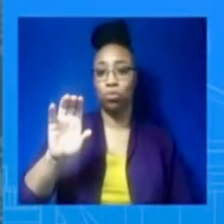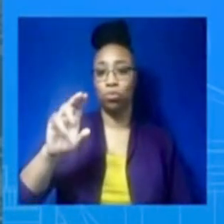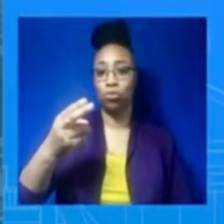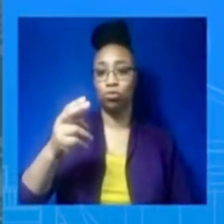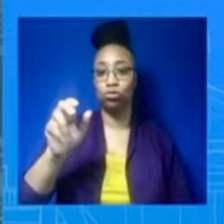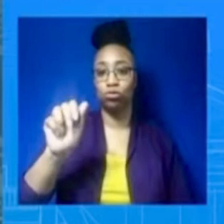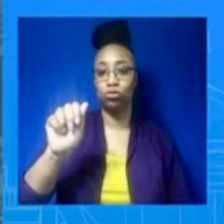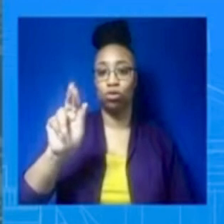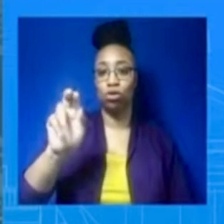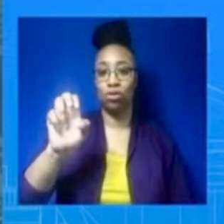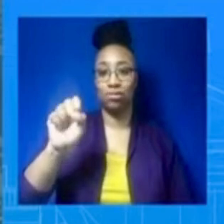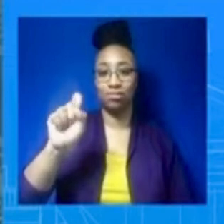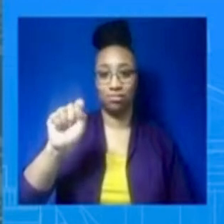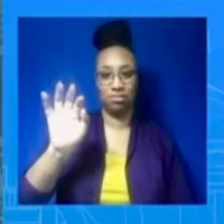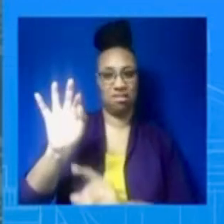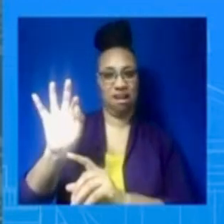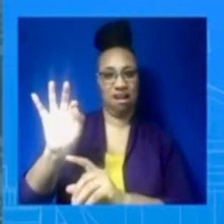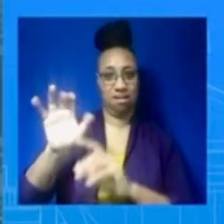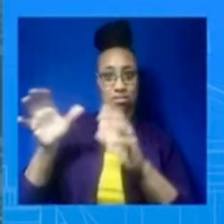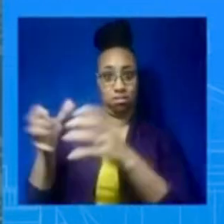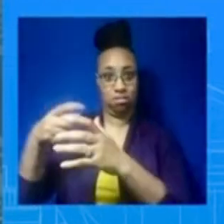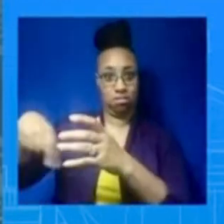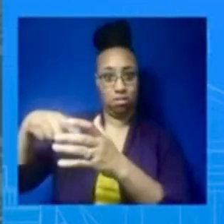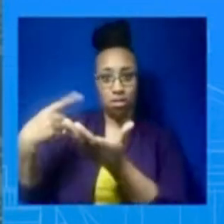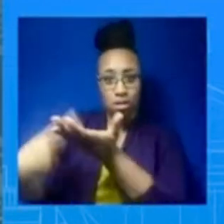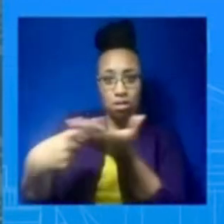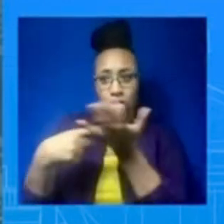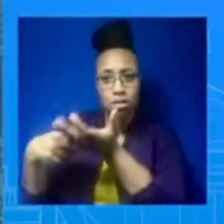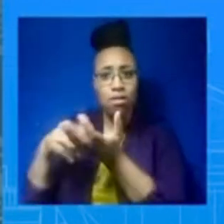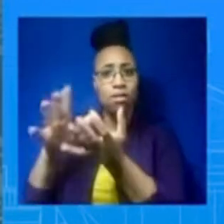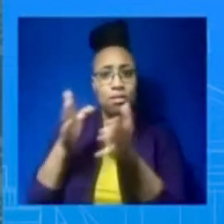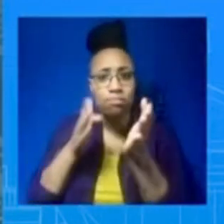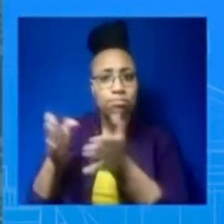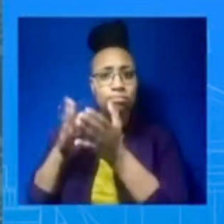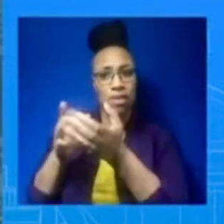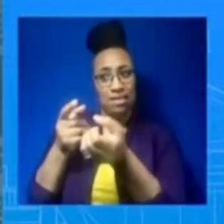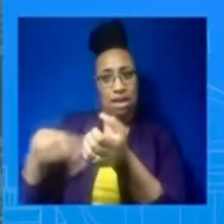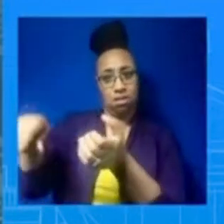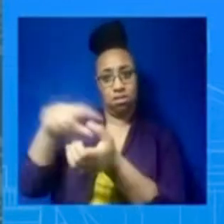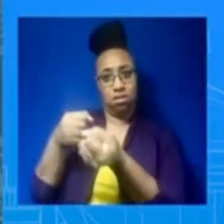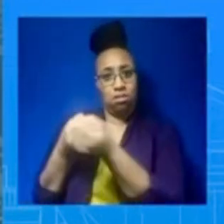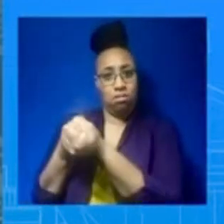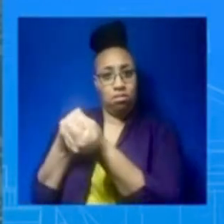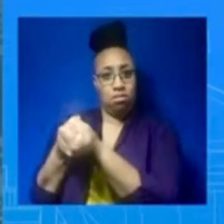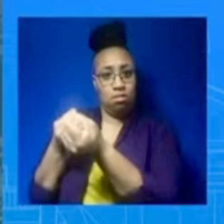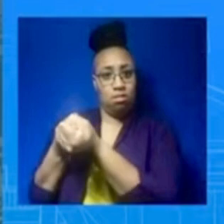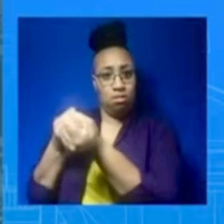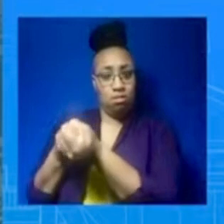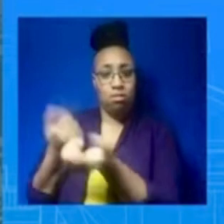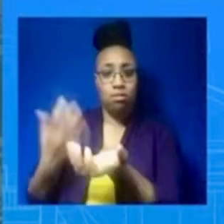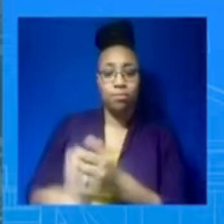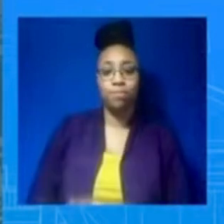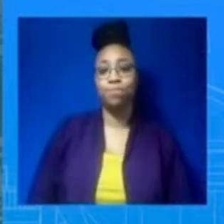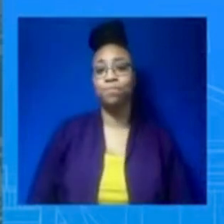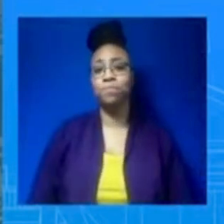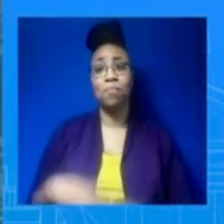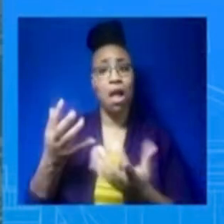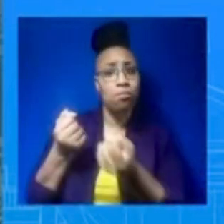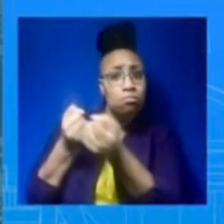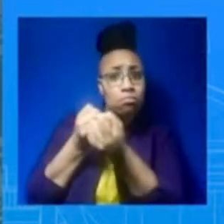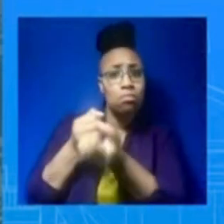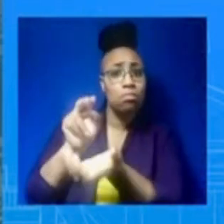right now. And he'll do so to re-infirm the United States' unwavering support for the security of that alliance and